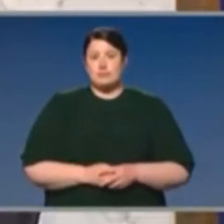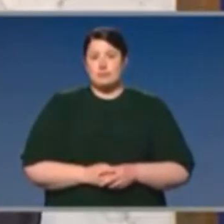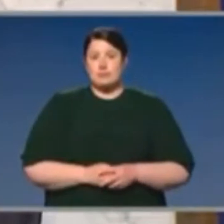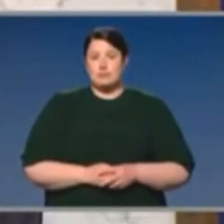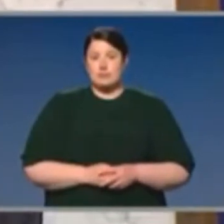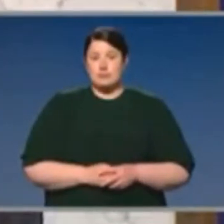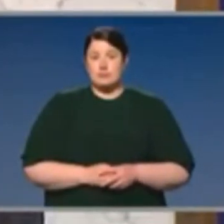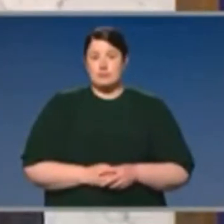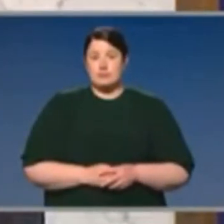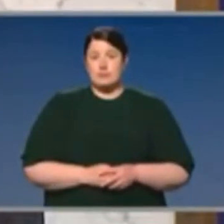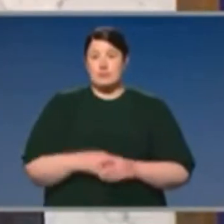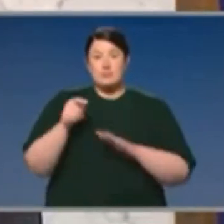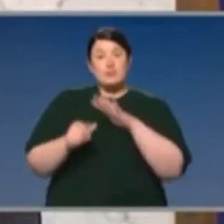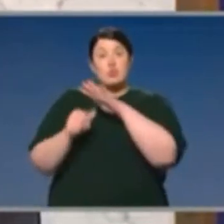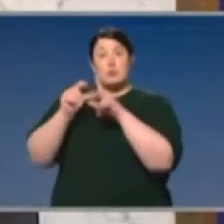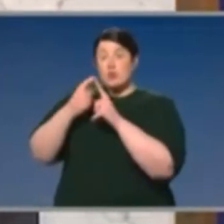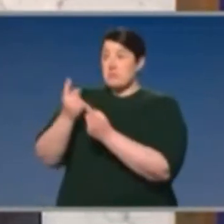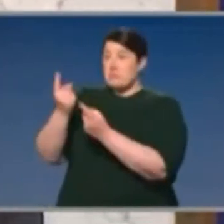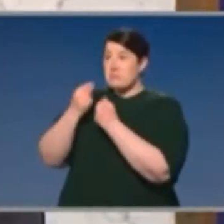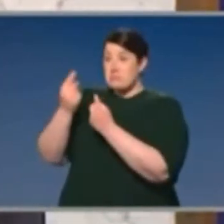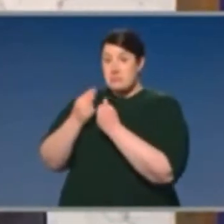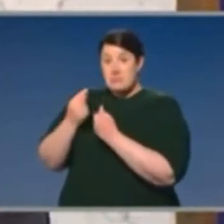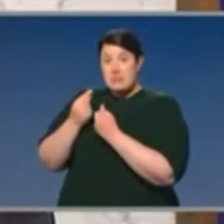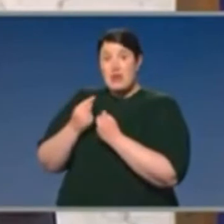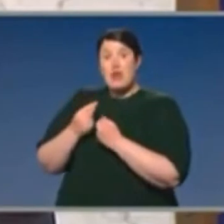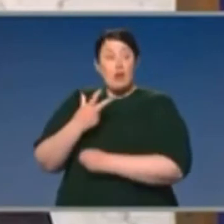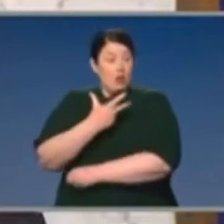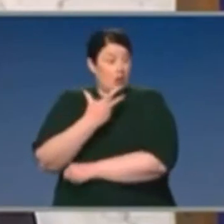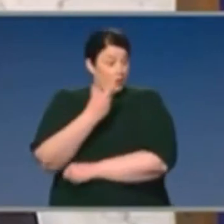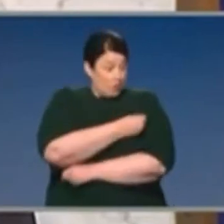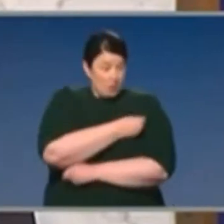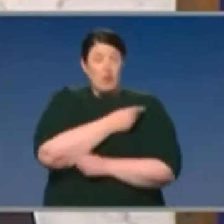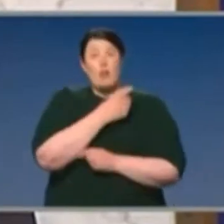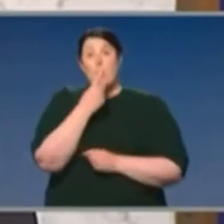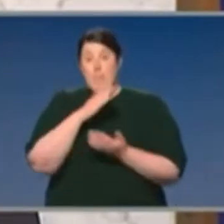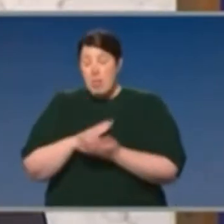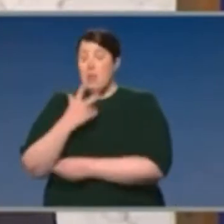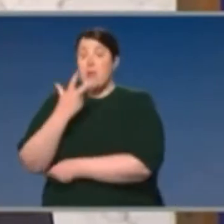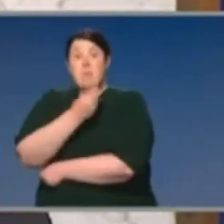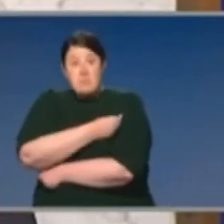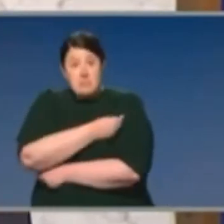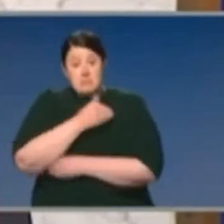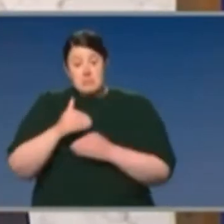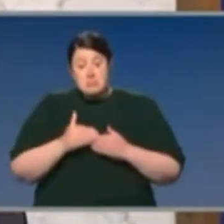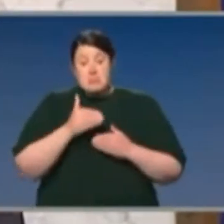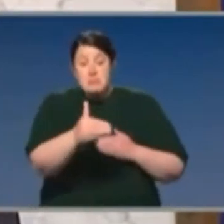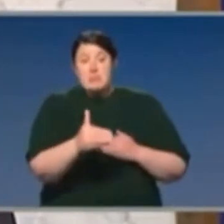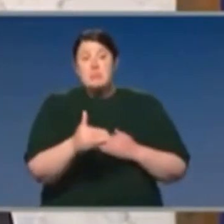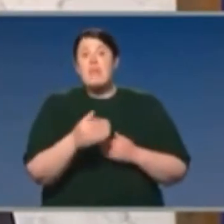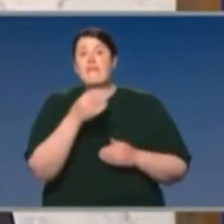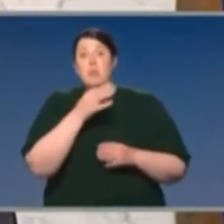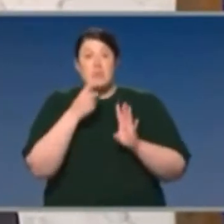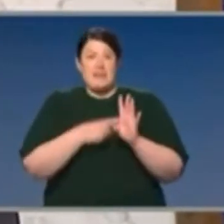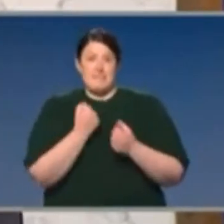it's not determined yet, is that there is likely to be multi-year protection. Nobody can say whether it will be lifetime. I asked